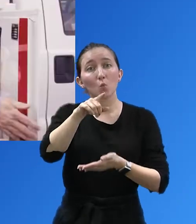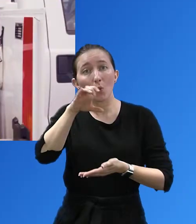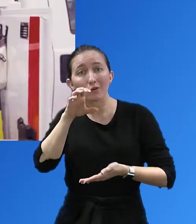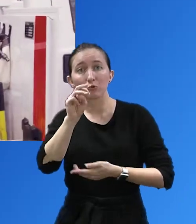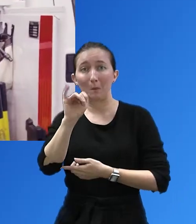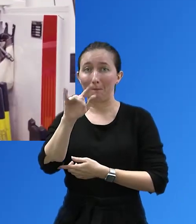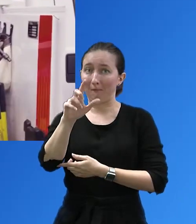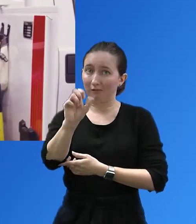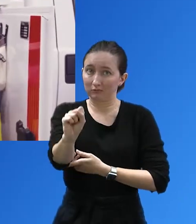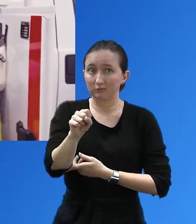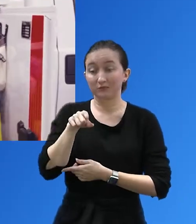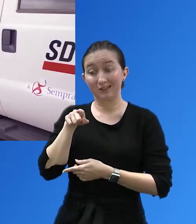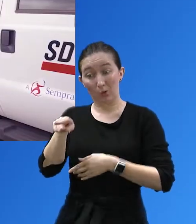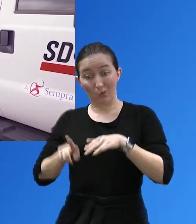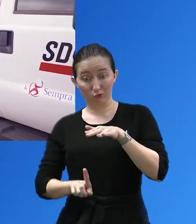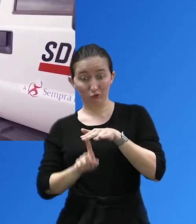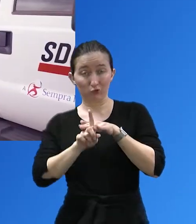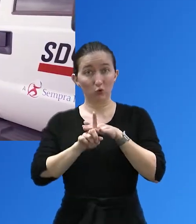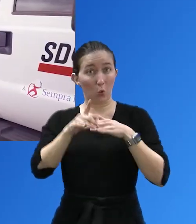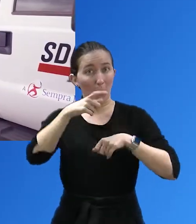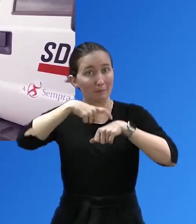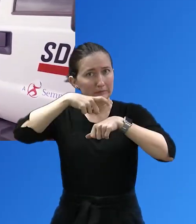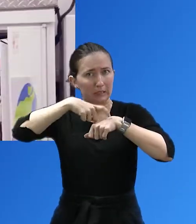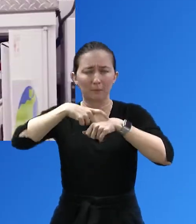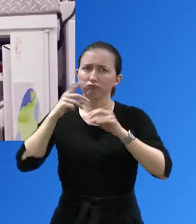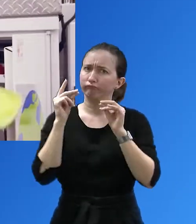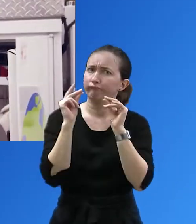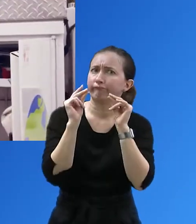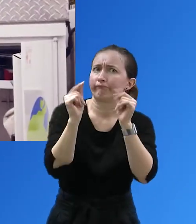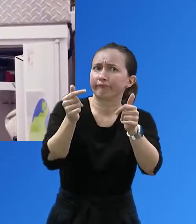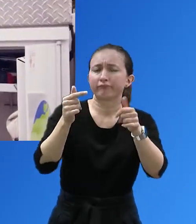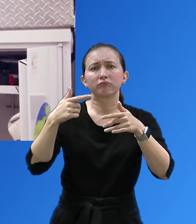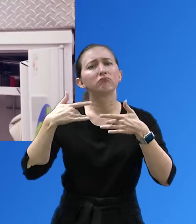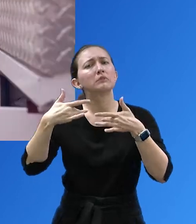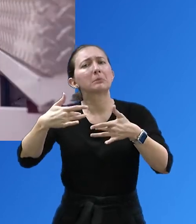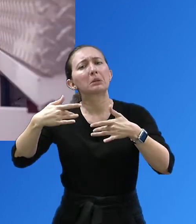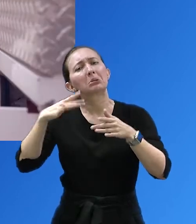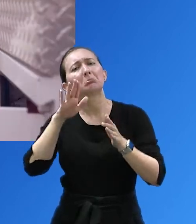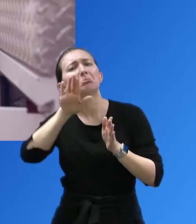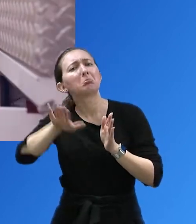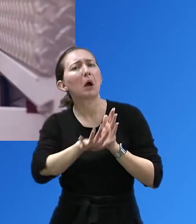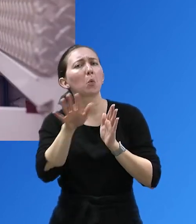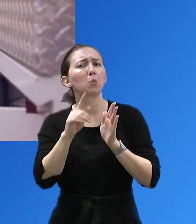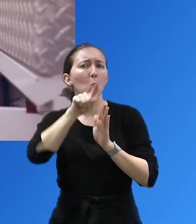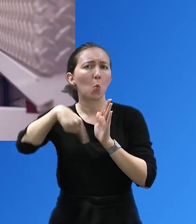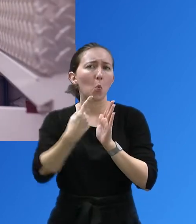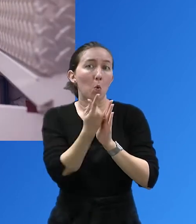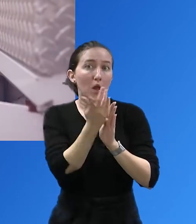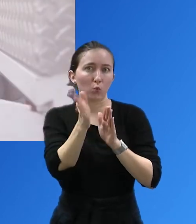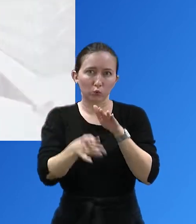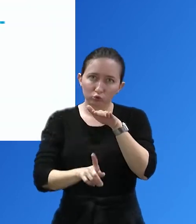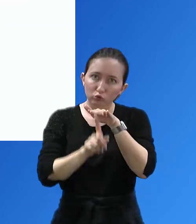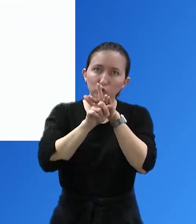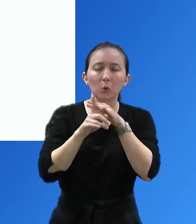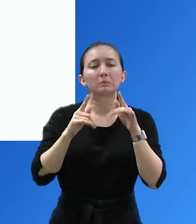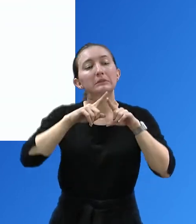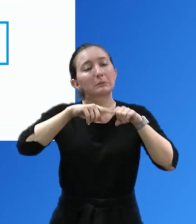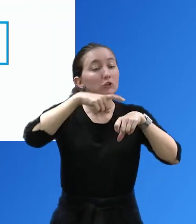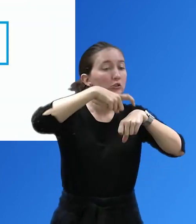response times are some of the best in the industry. They're typically on the scene within an hour, depending on the outage location and time of day.